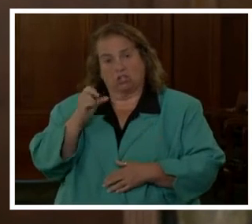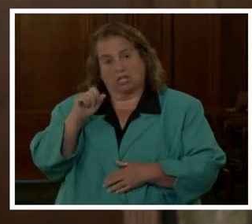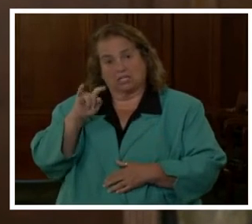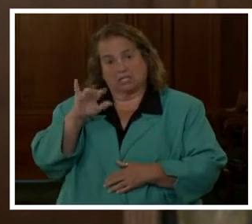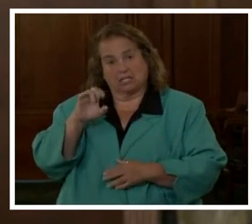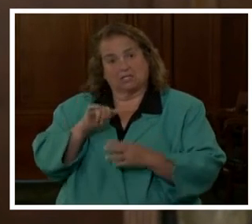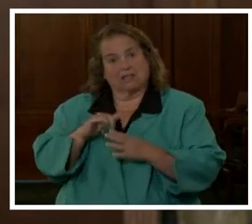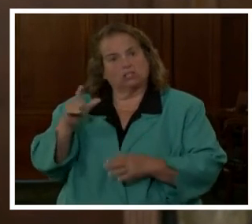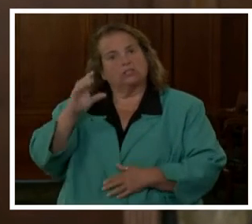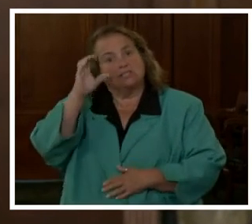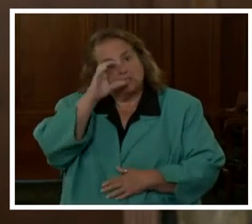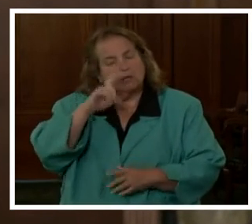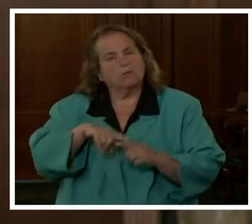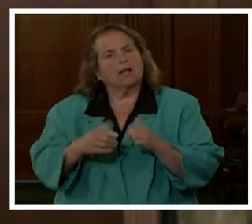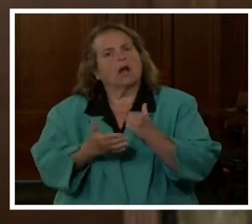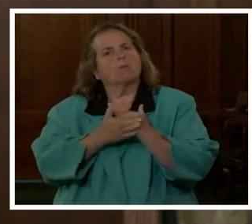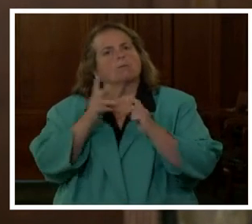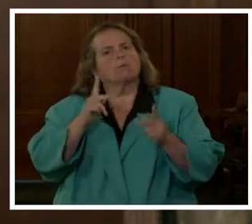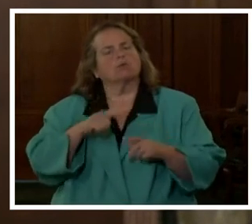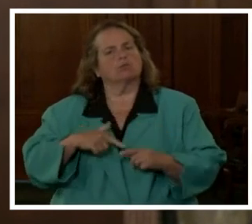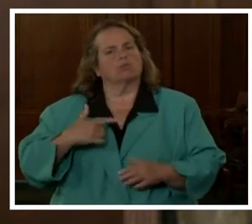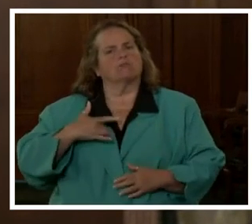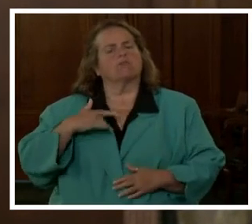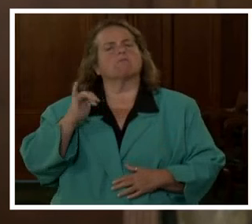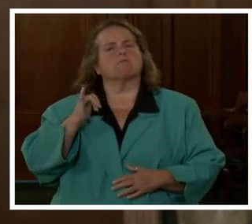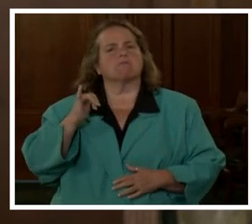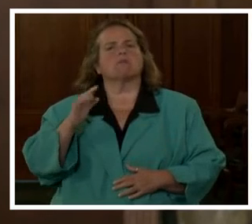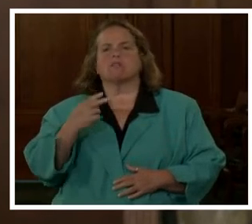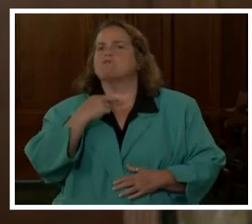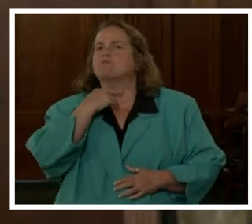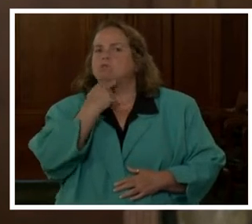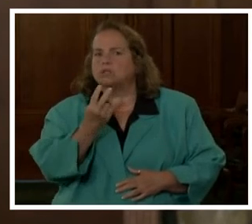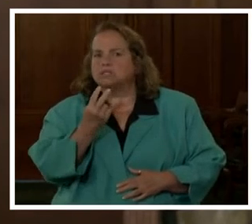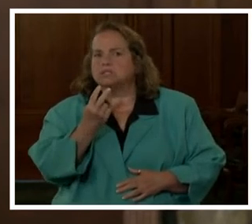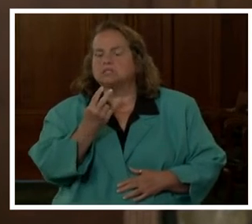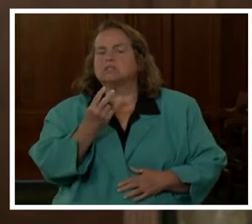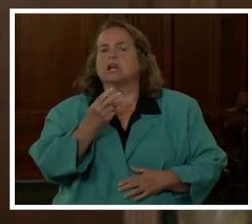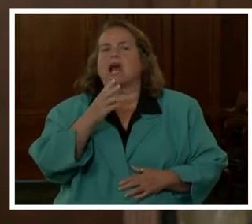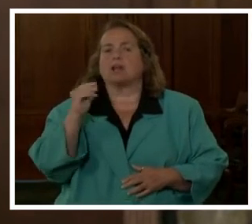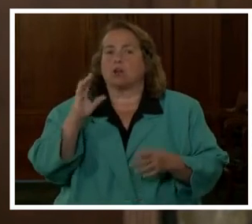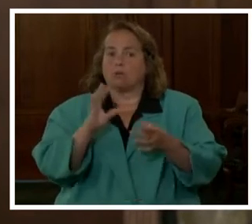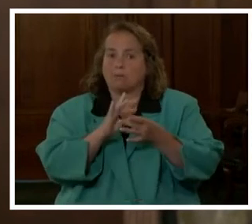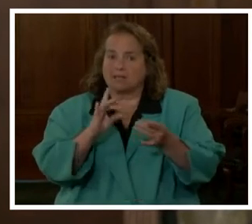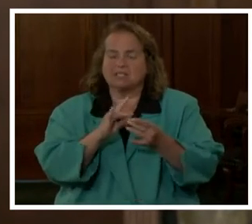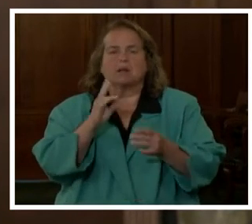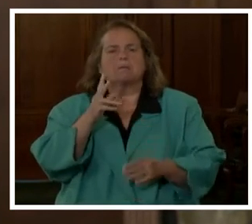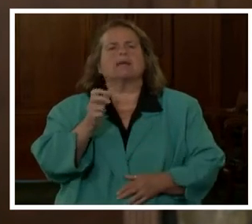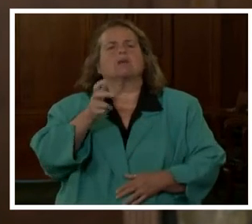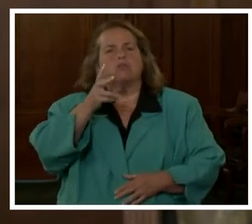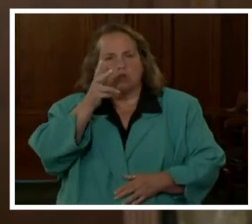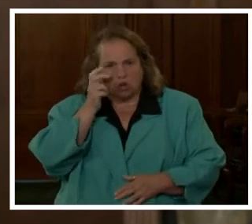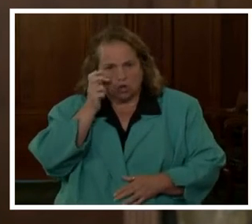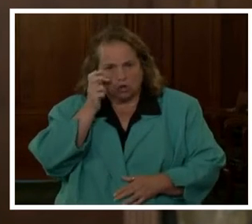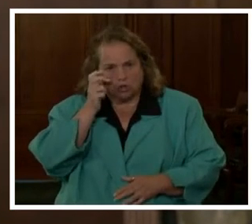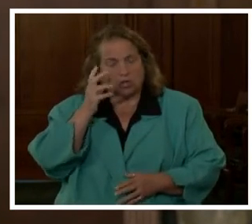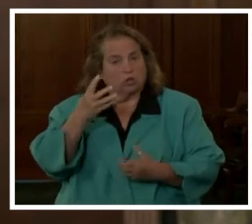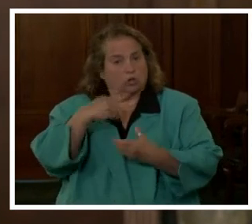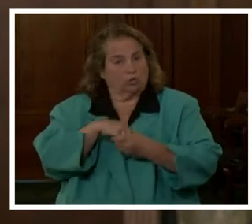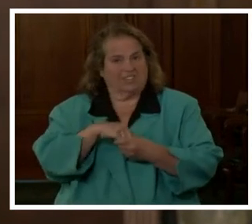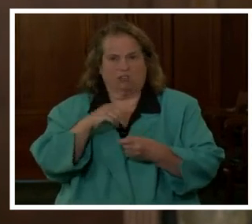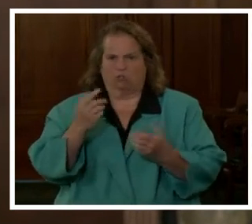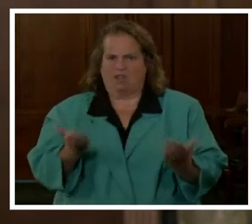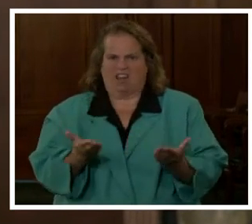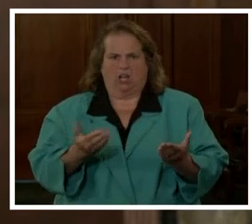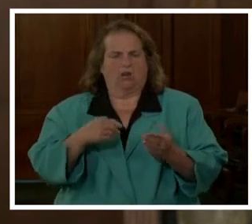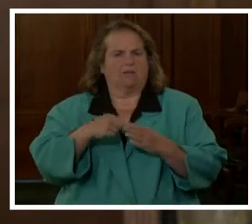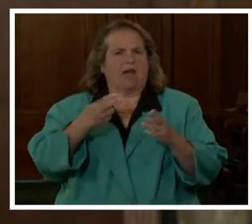It would help people feel that their voice and their message is being heard, including right here